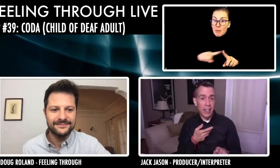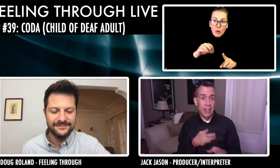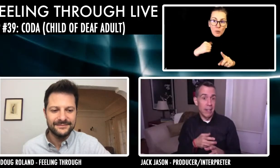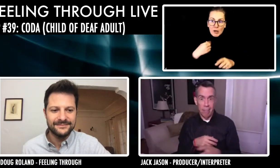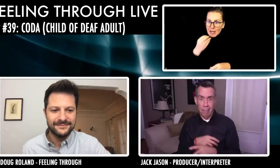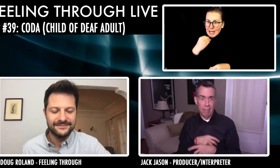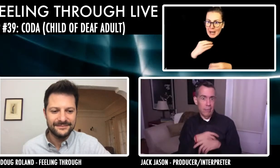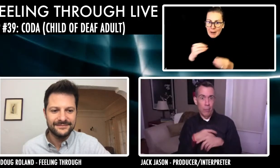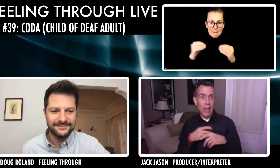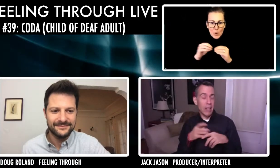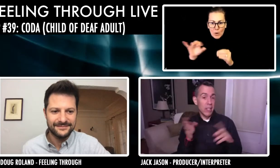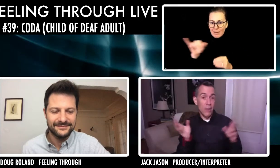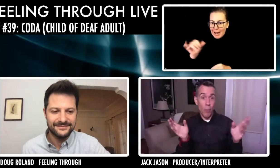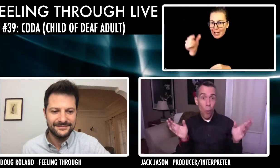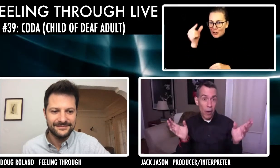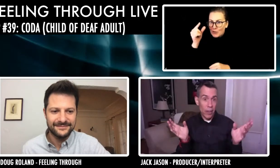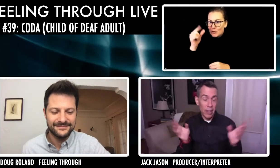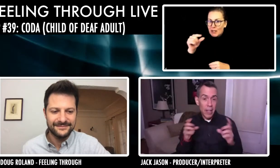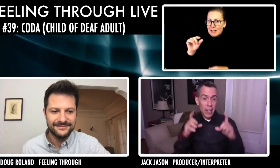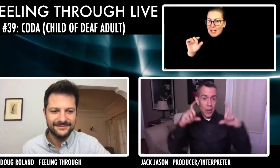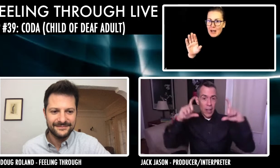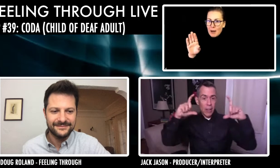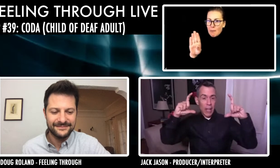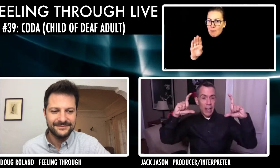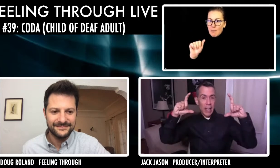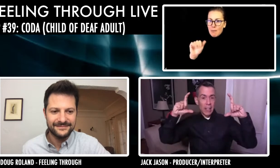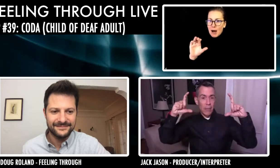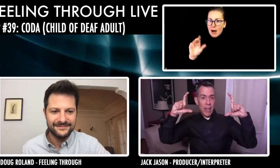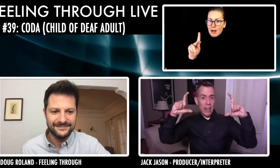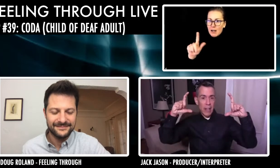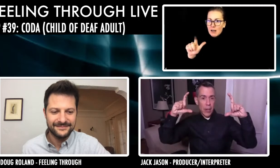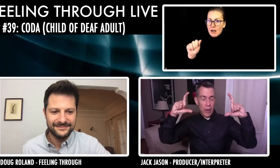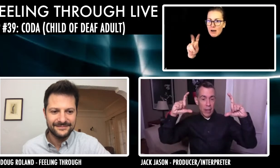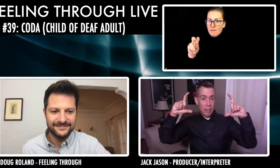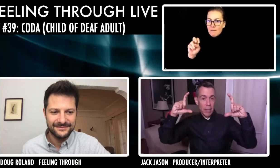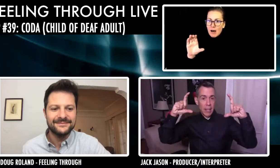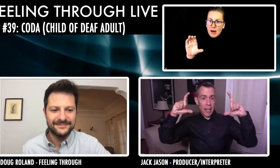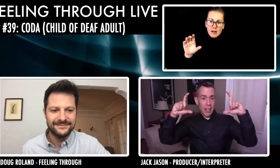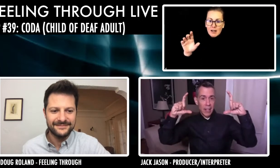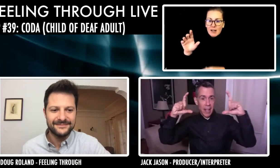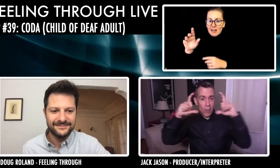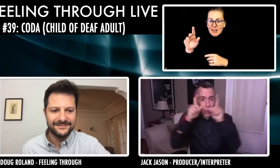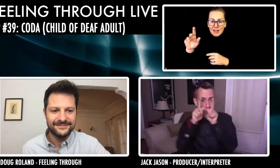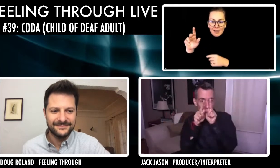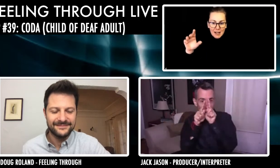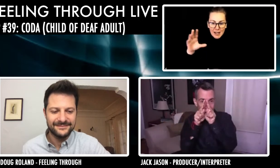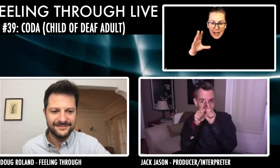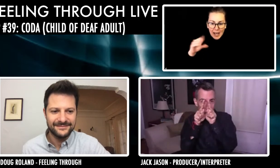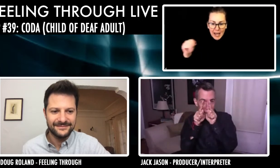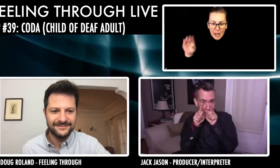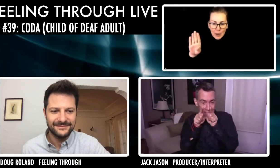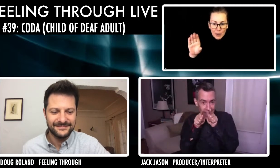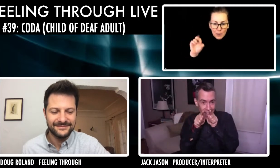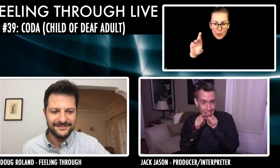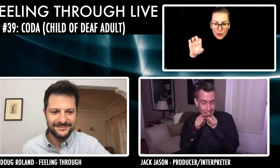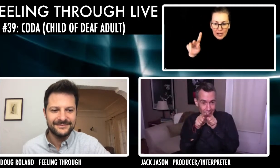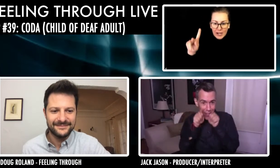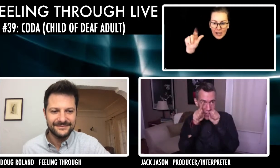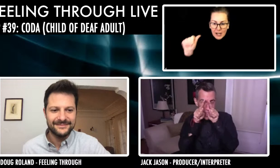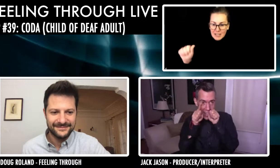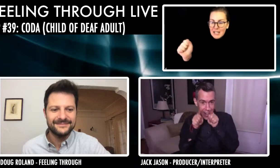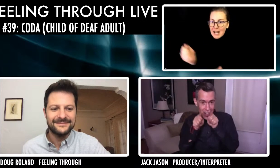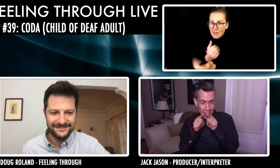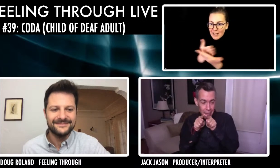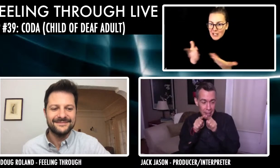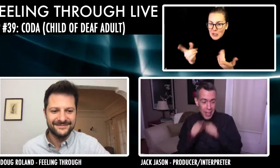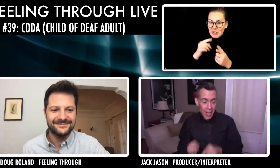and stuff like that, that made us even more of a, you know, I look at it as a Venn diagram and, and we're the very small slice of